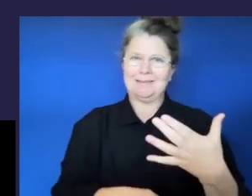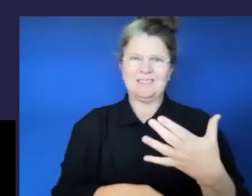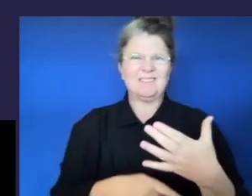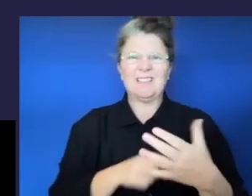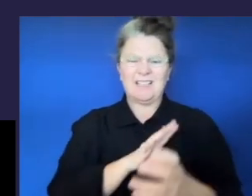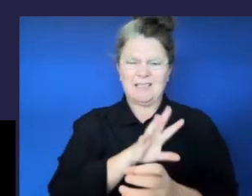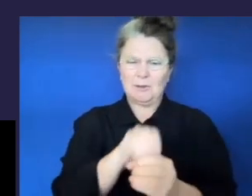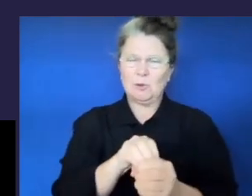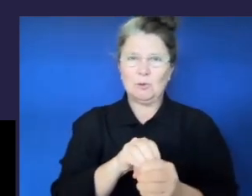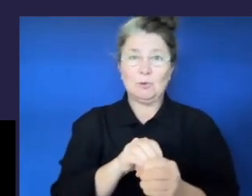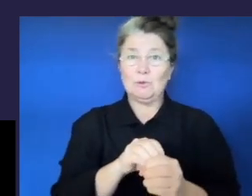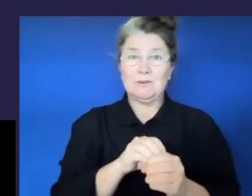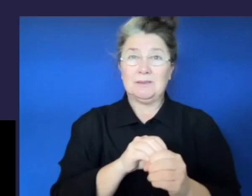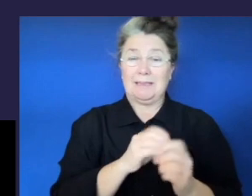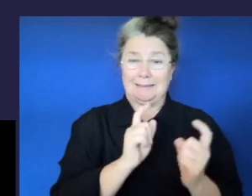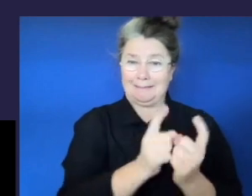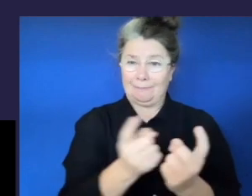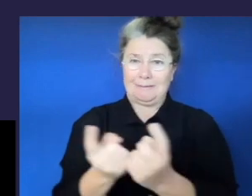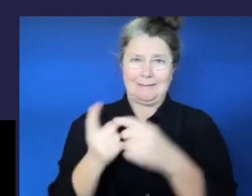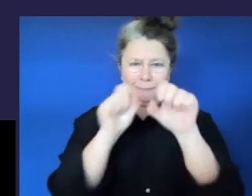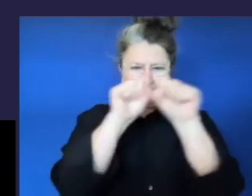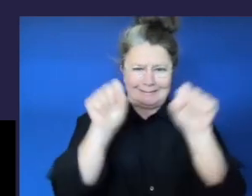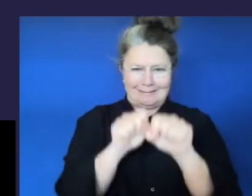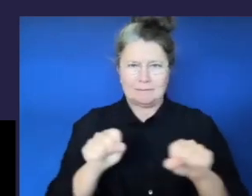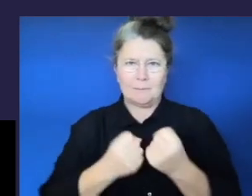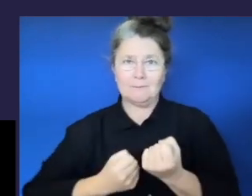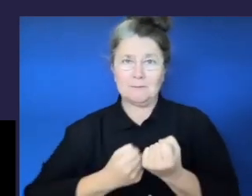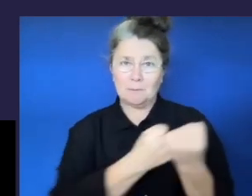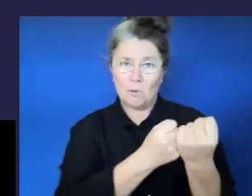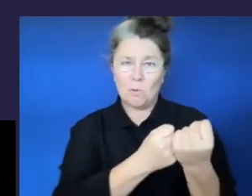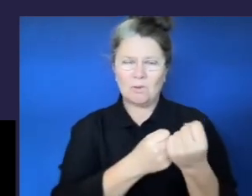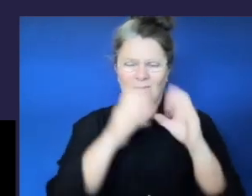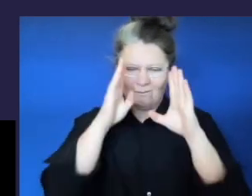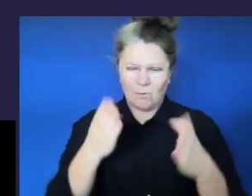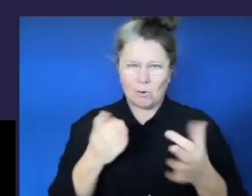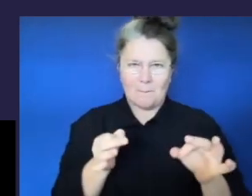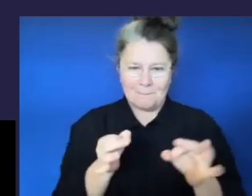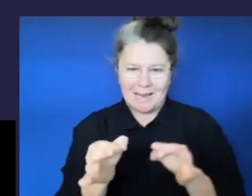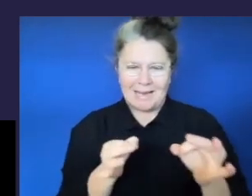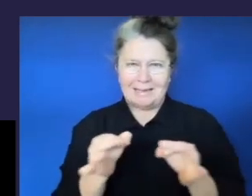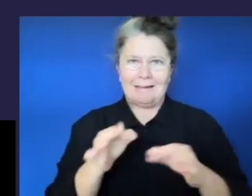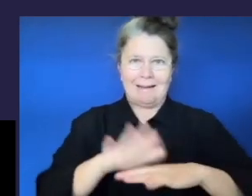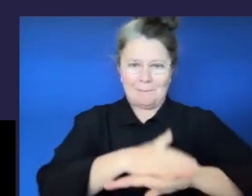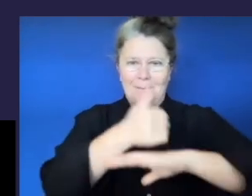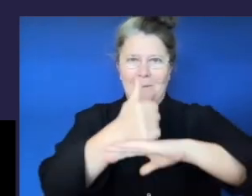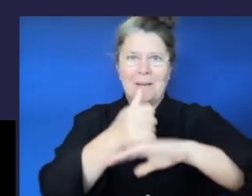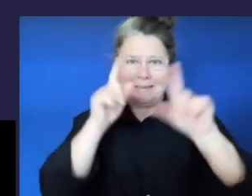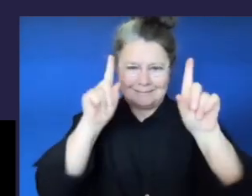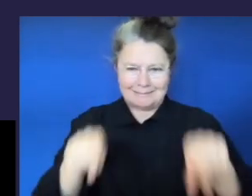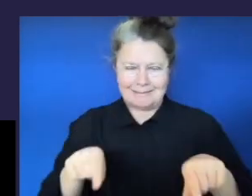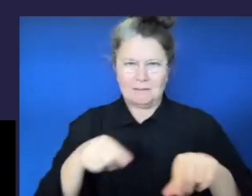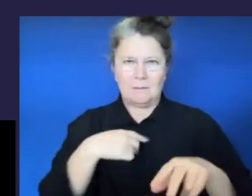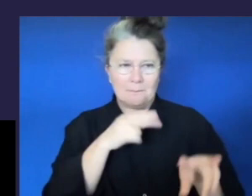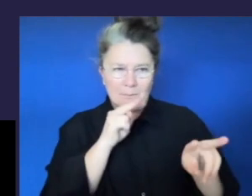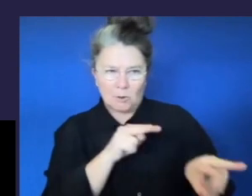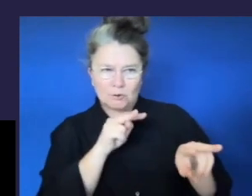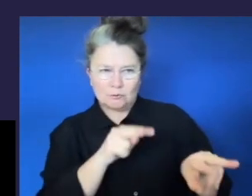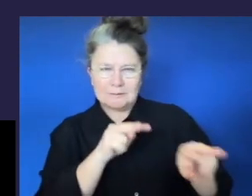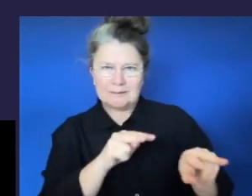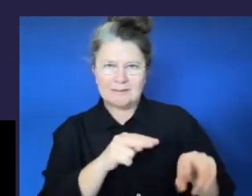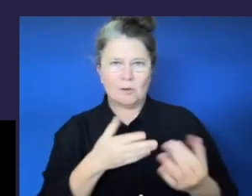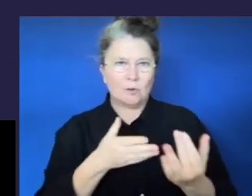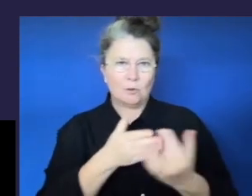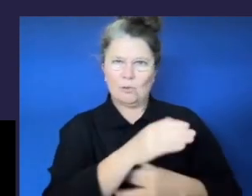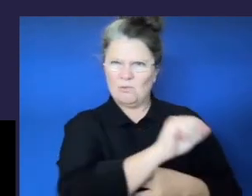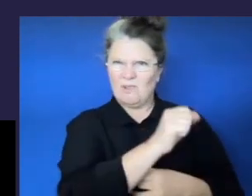of supports which focuses on planning, implementing and monitoring the impact of supports across academics, wellbeing and behaviour